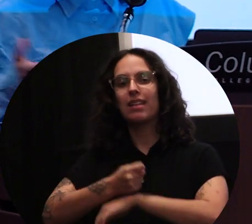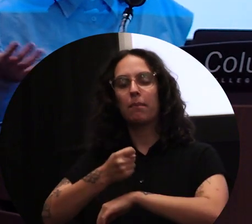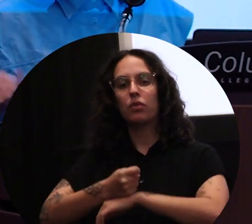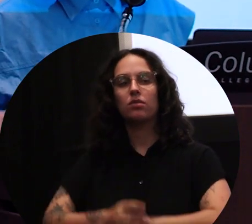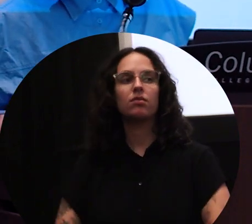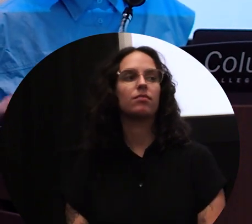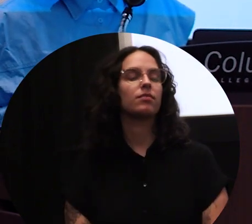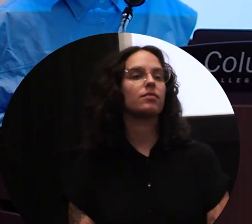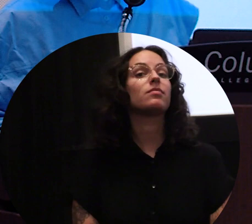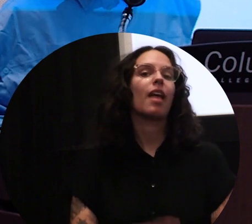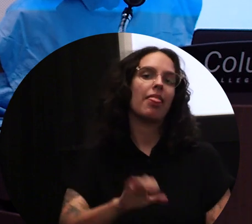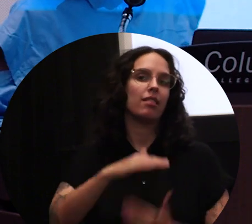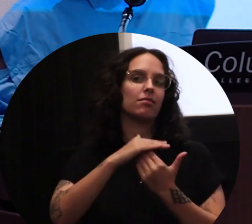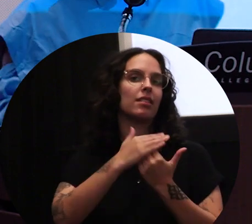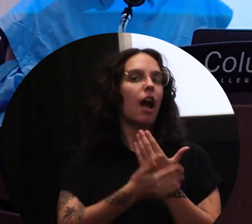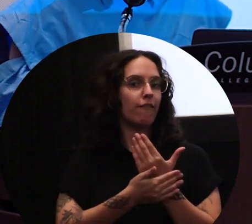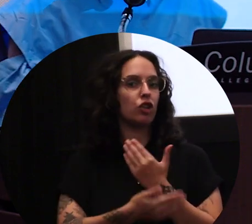And that's the cover of the book.